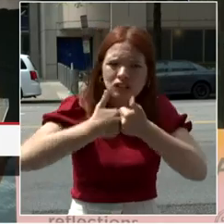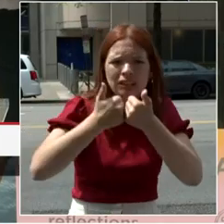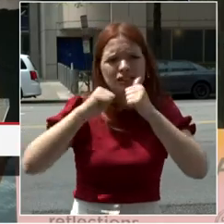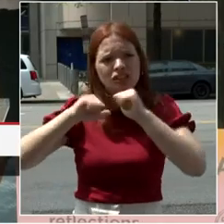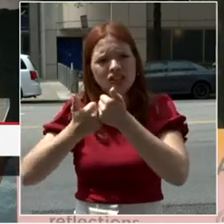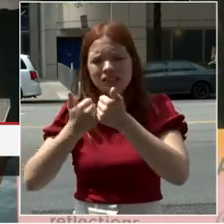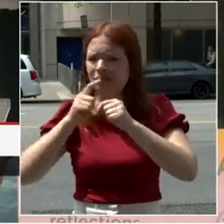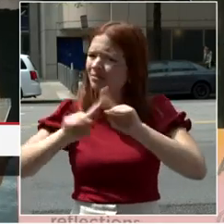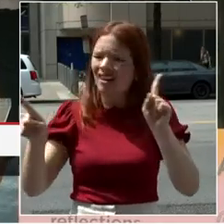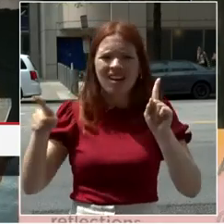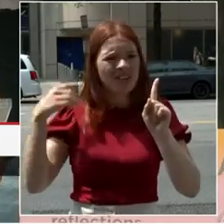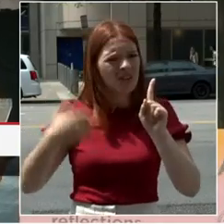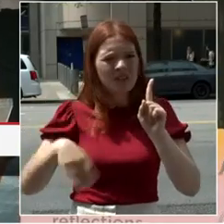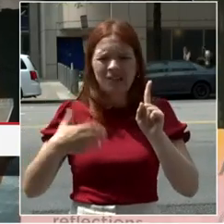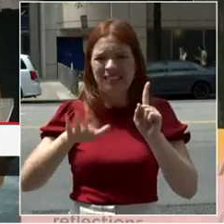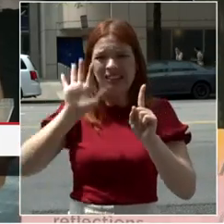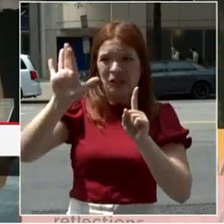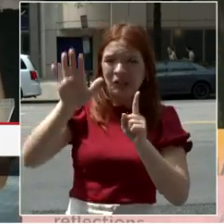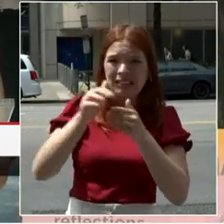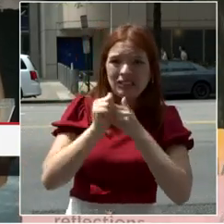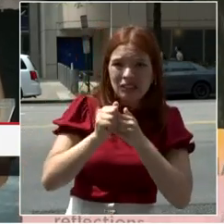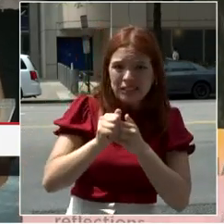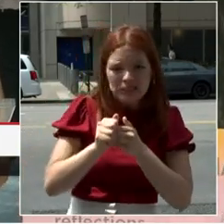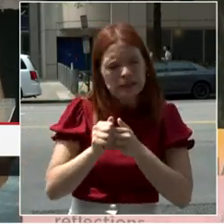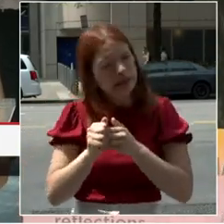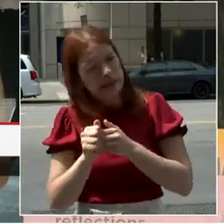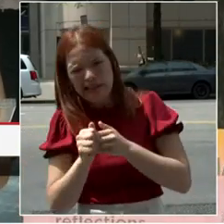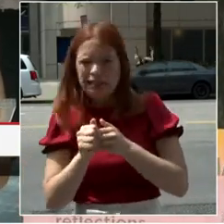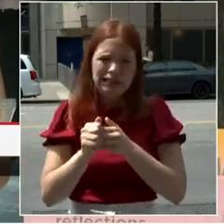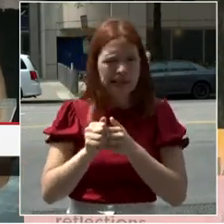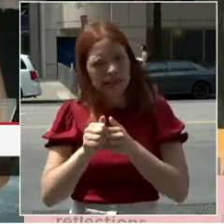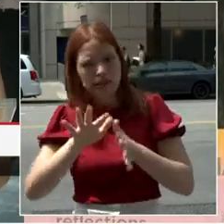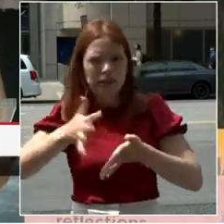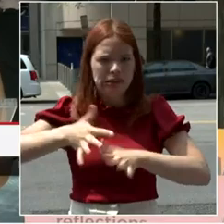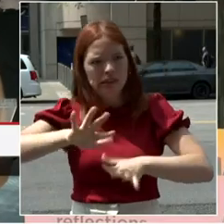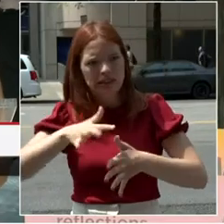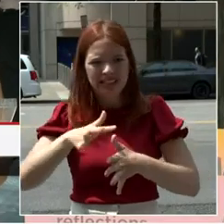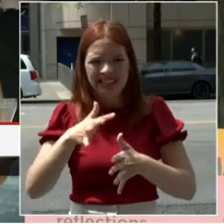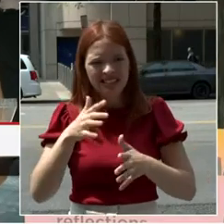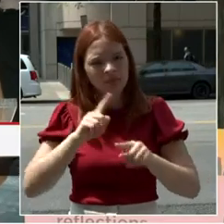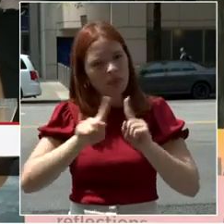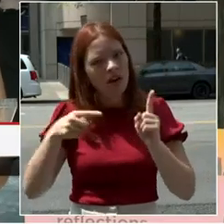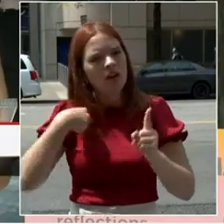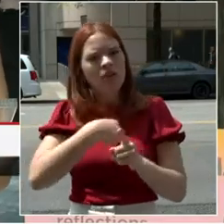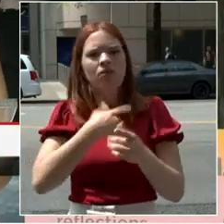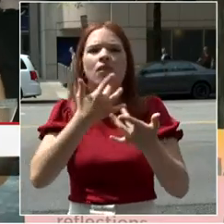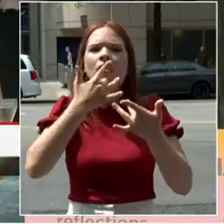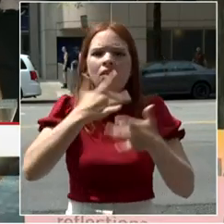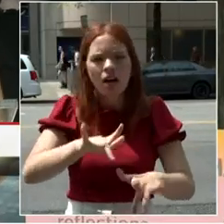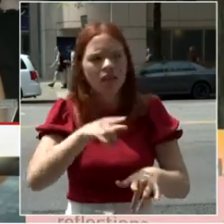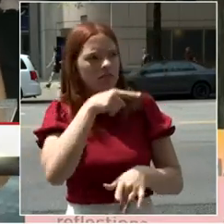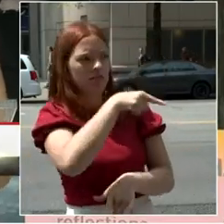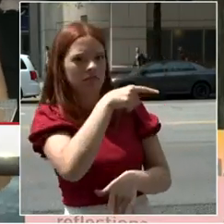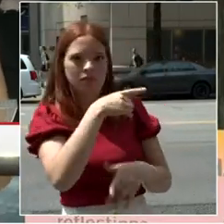are so grateful because that really helps move everybody forward. I also want to thank